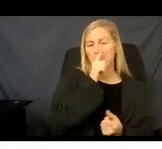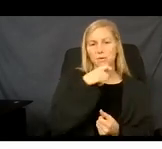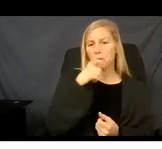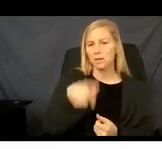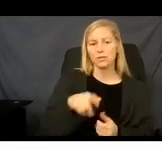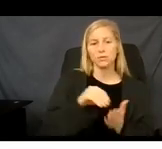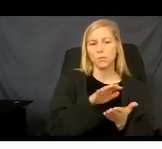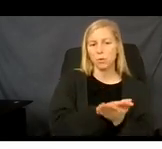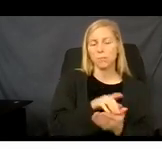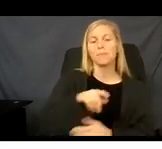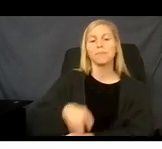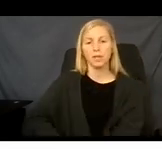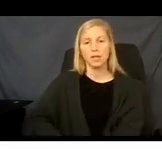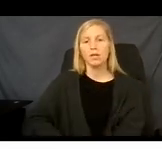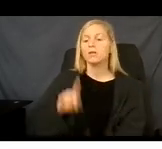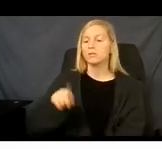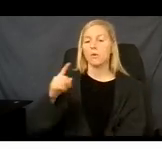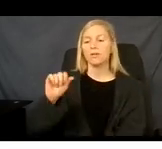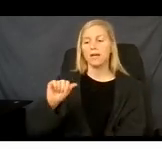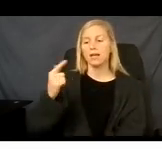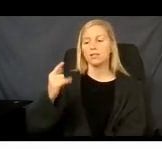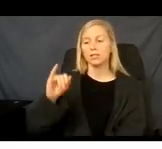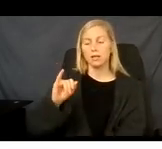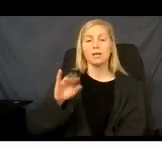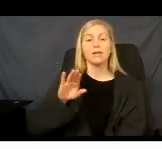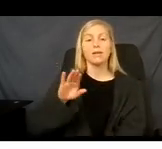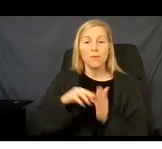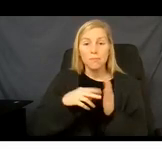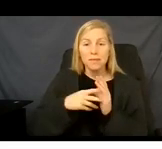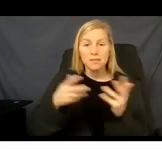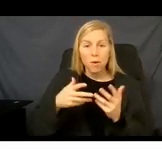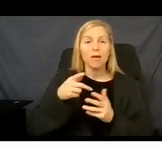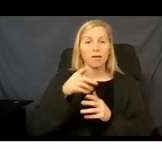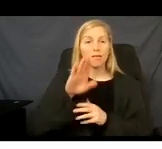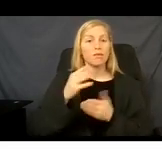adjusted gross. That is your income before any tax is taken out.